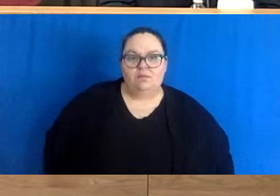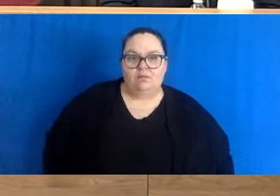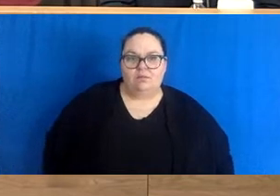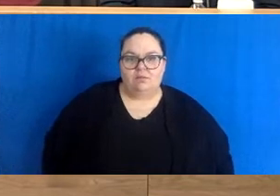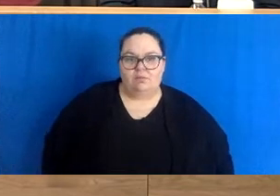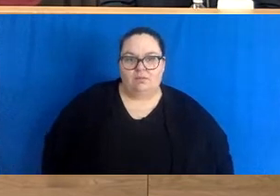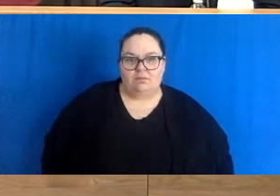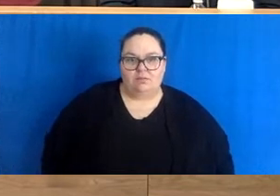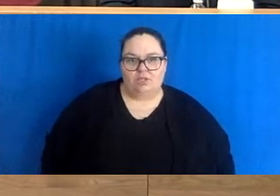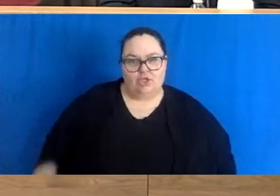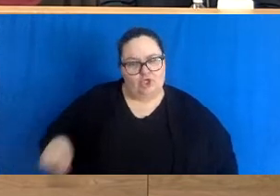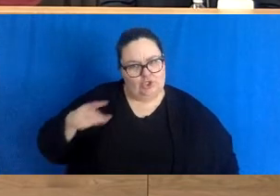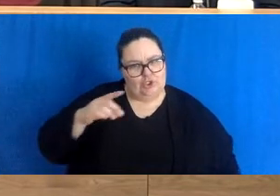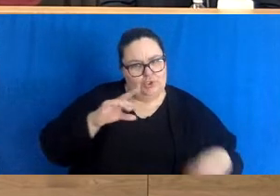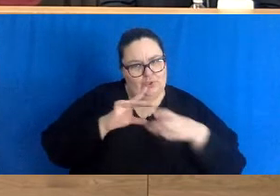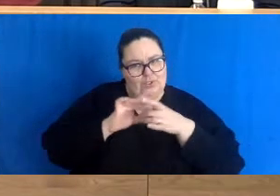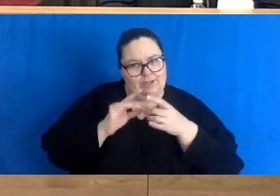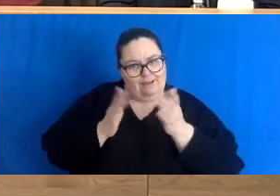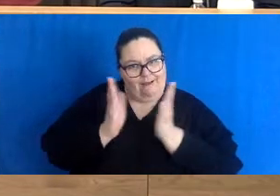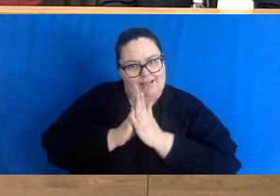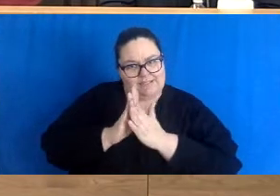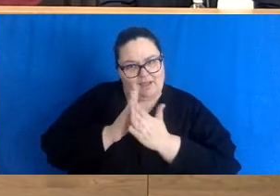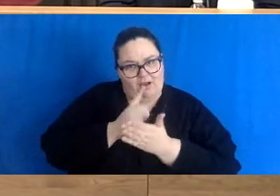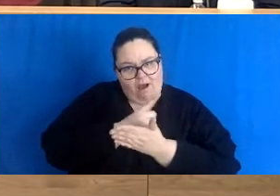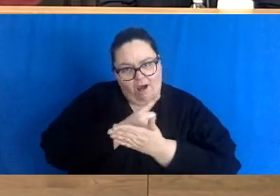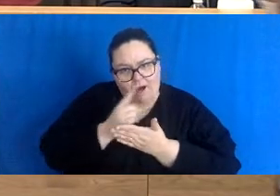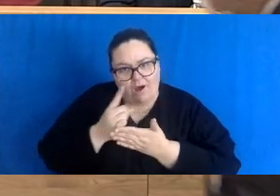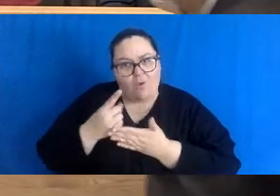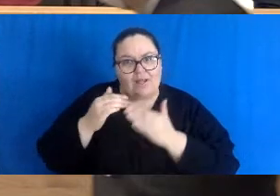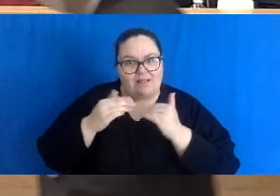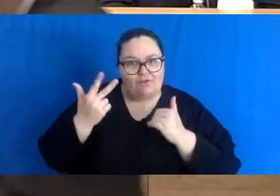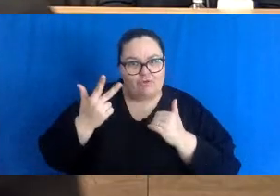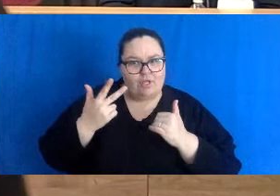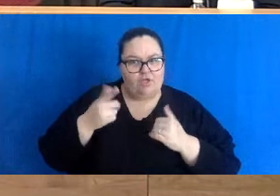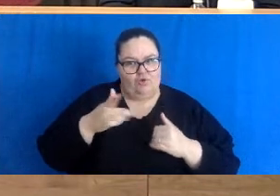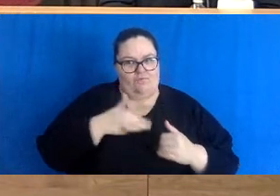level three and how do you feel about waiting until Friday at midnight